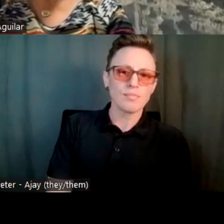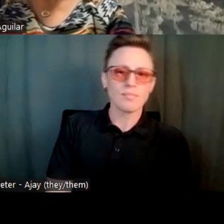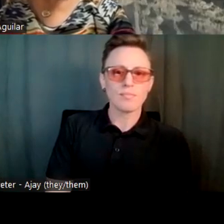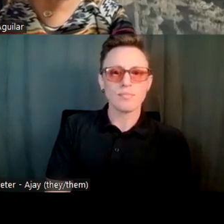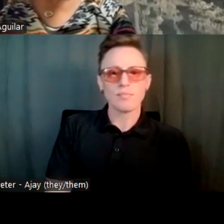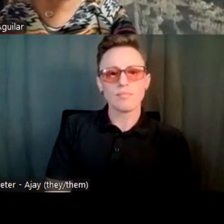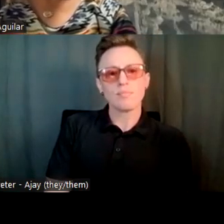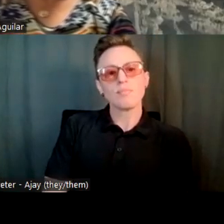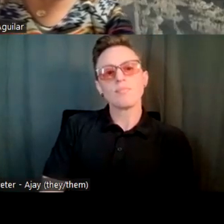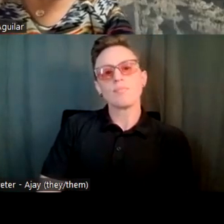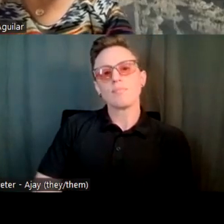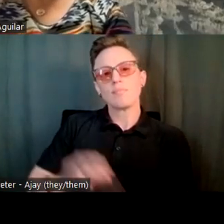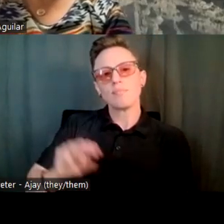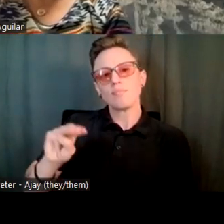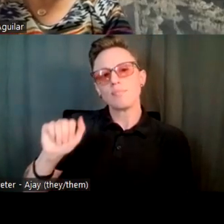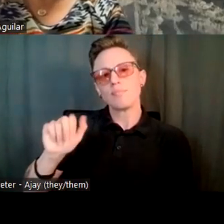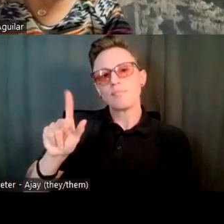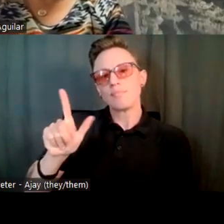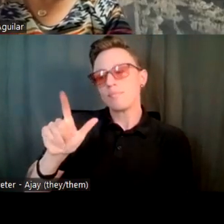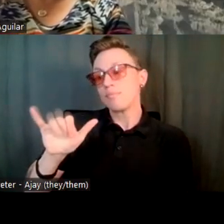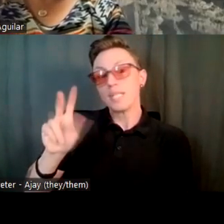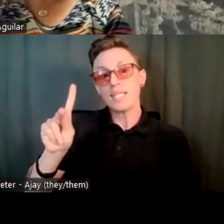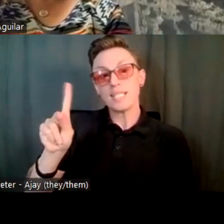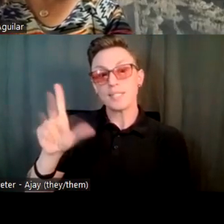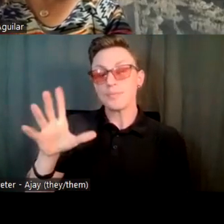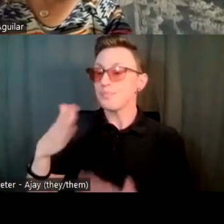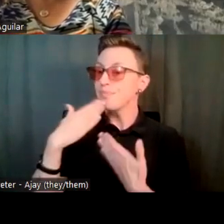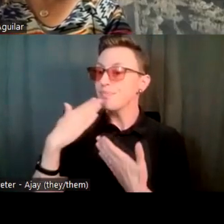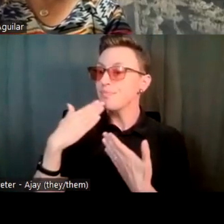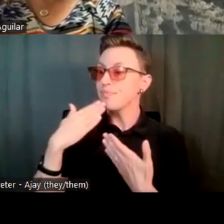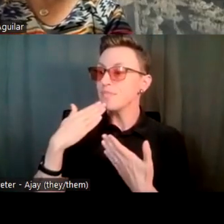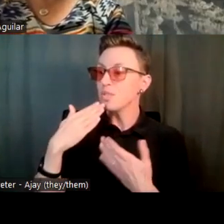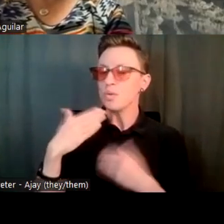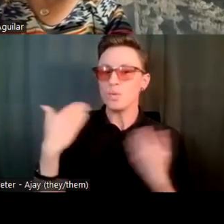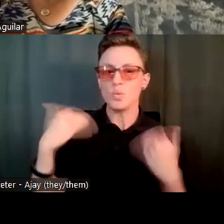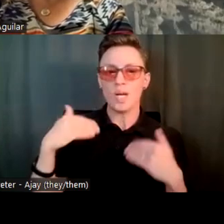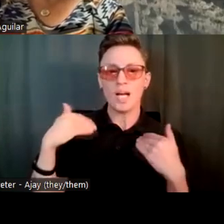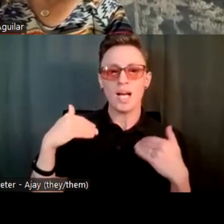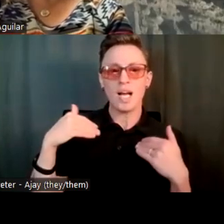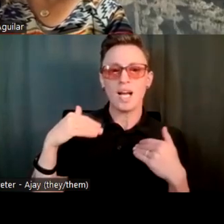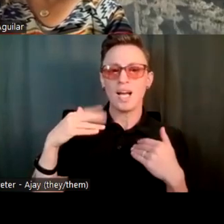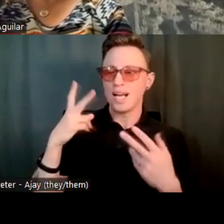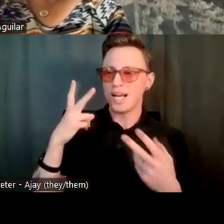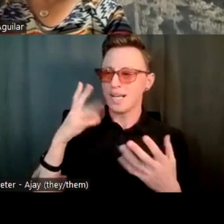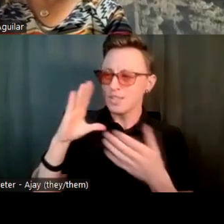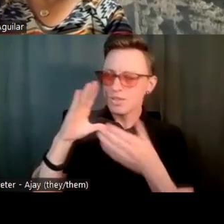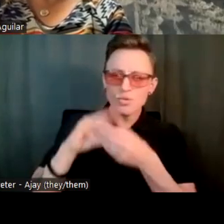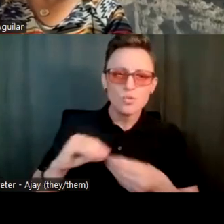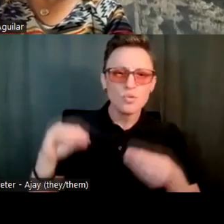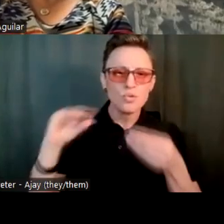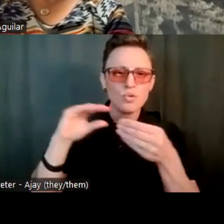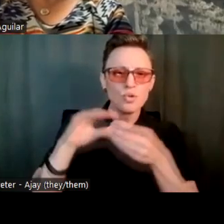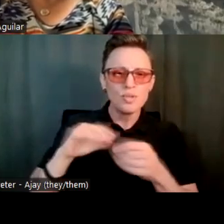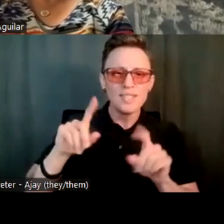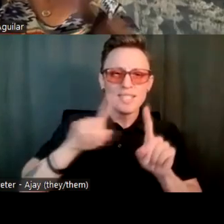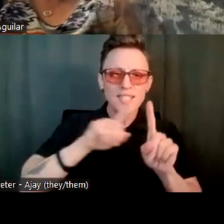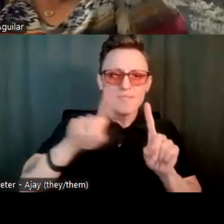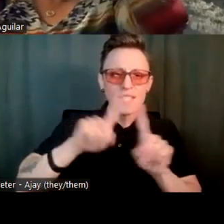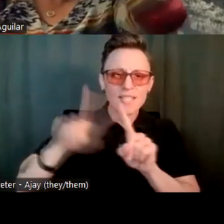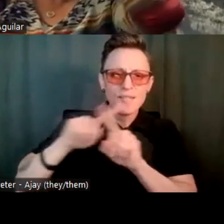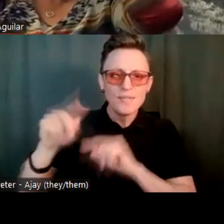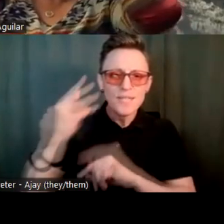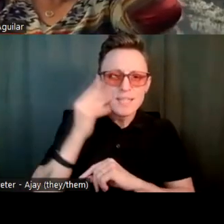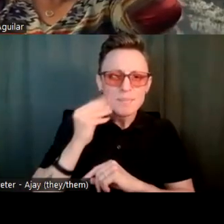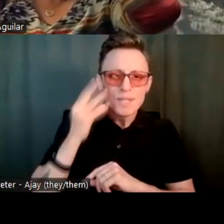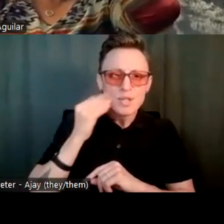Thank you, Keisha. Honestly, hearing tales of having to have different experiences based on